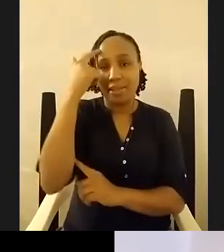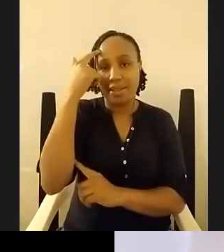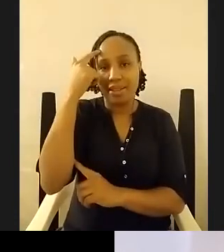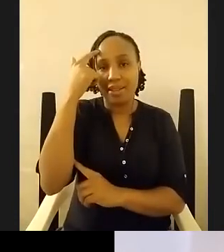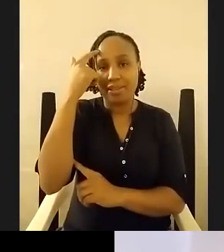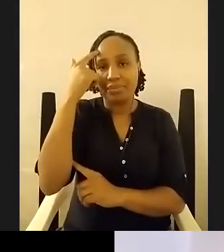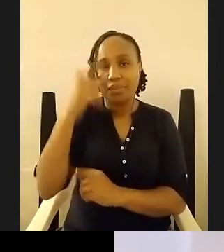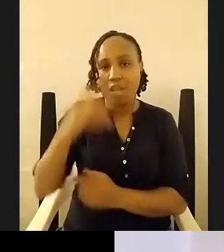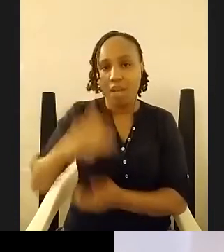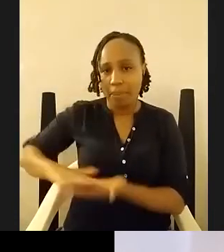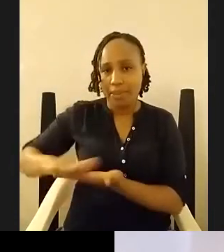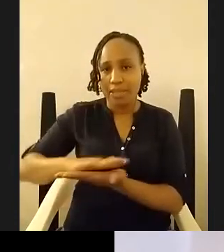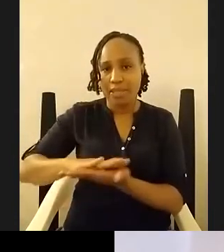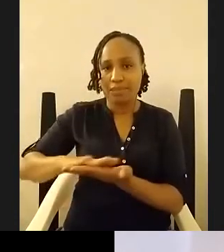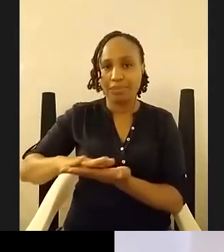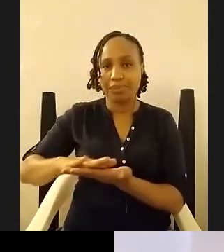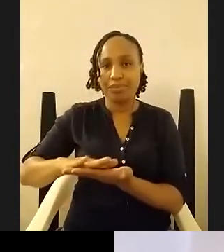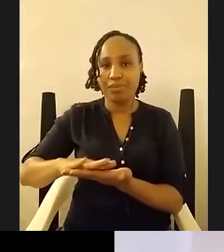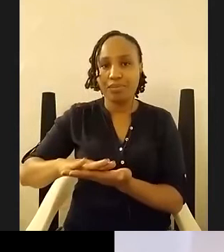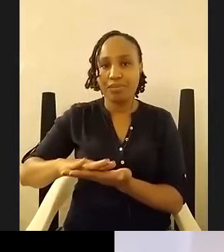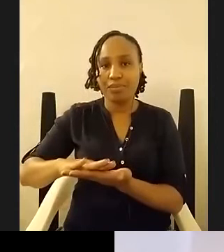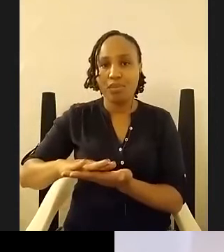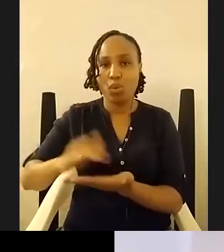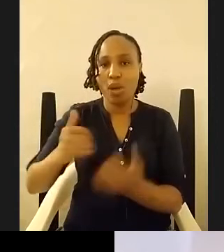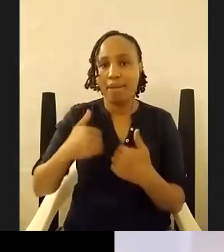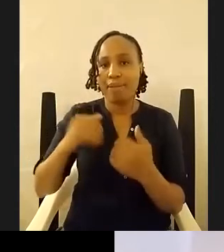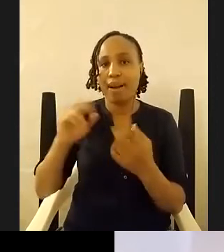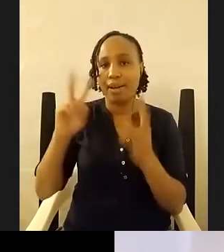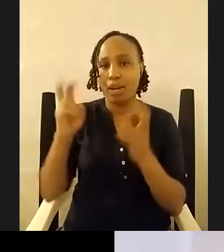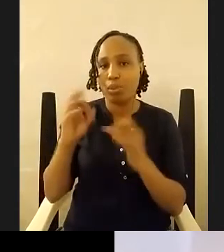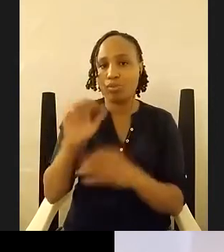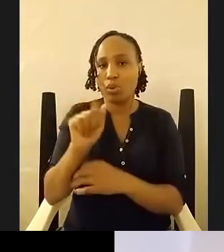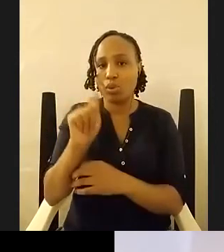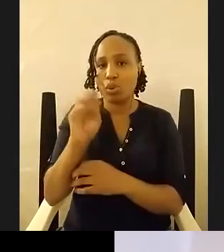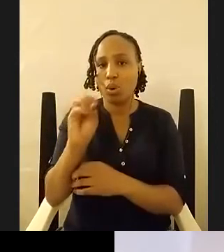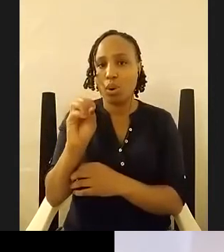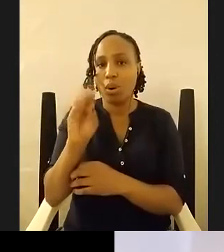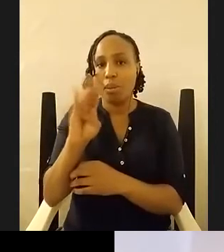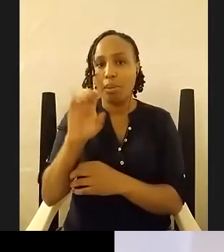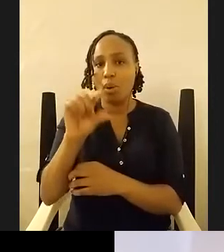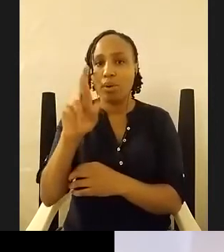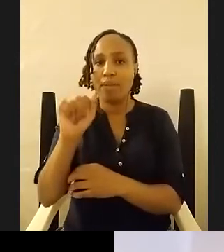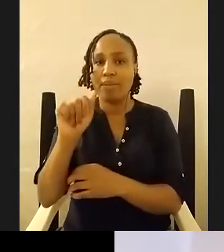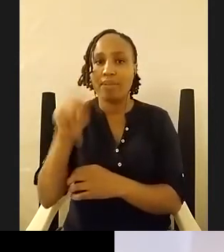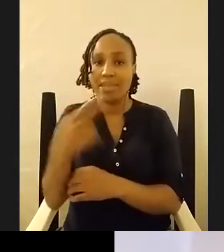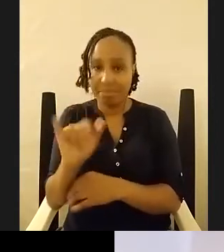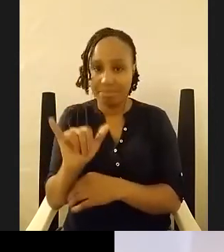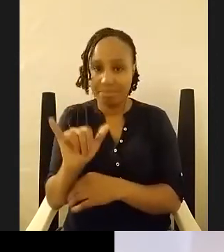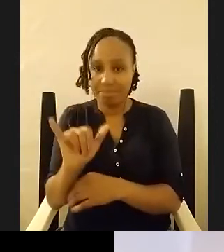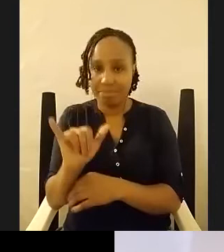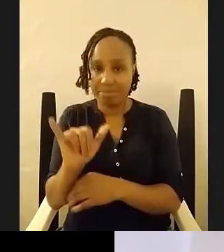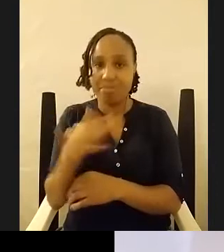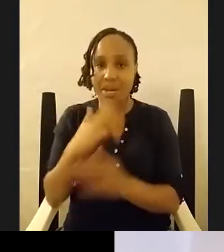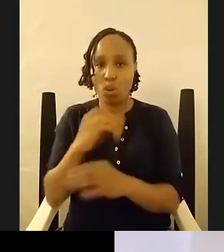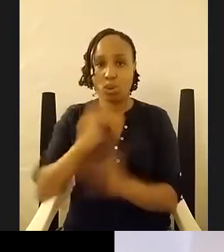very there's the element of autobiography but i have gone through the process of defamiliarization yeah you know